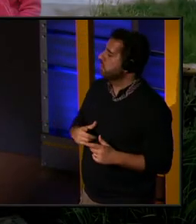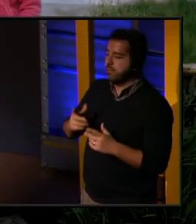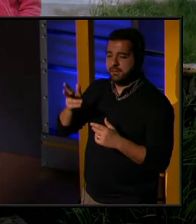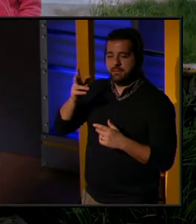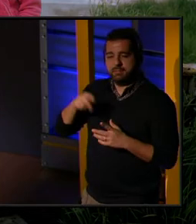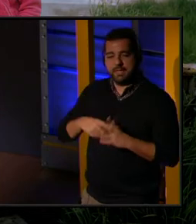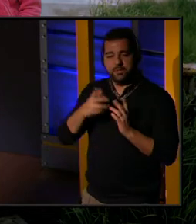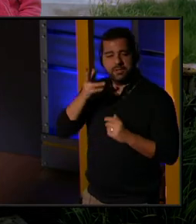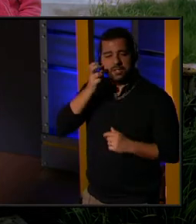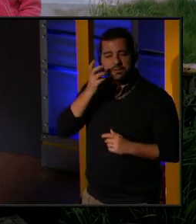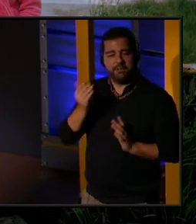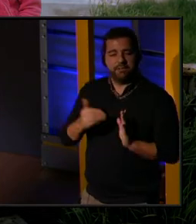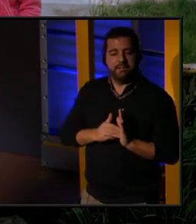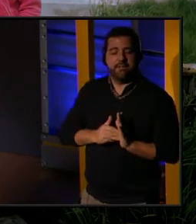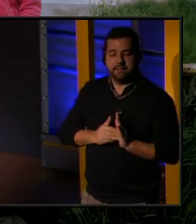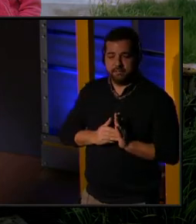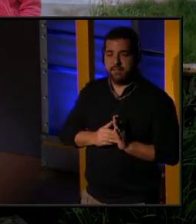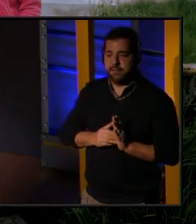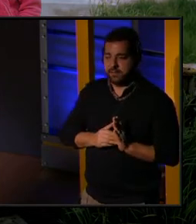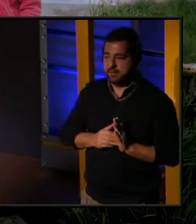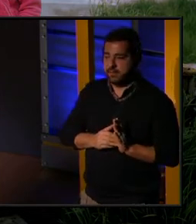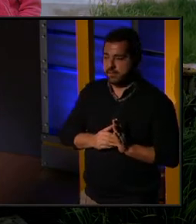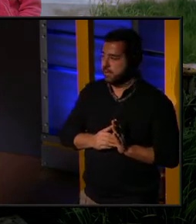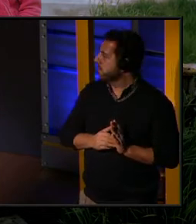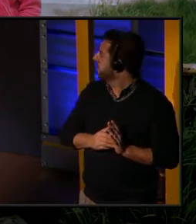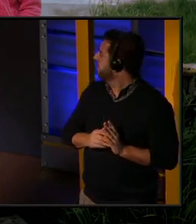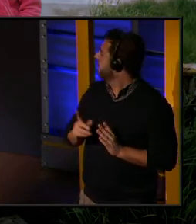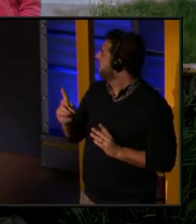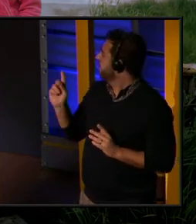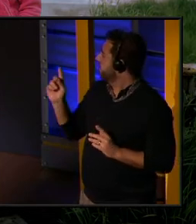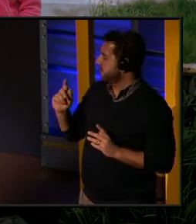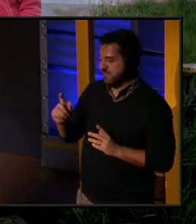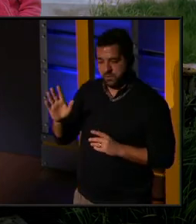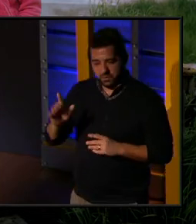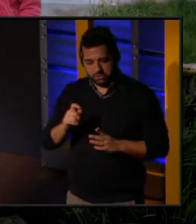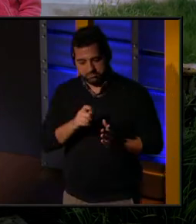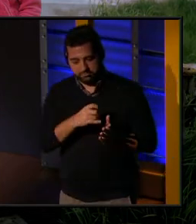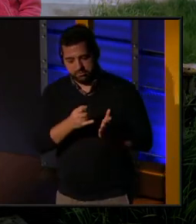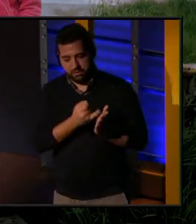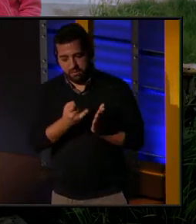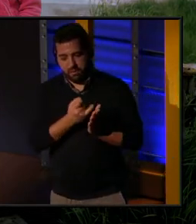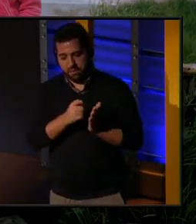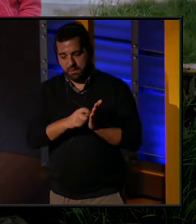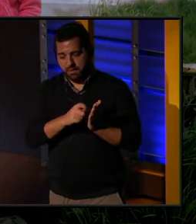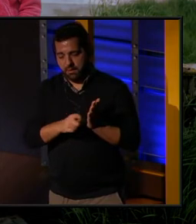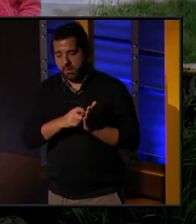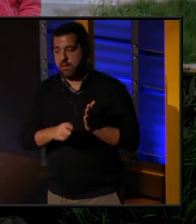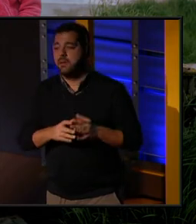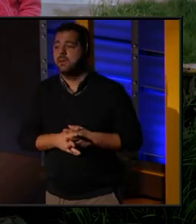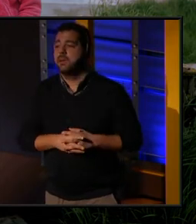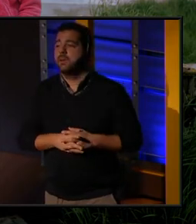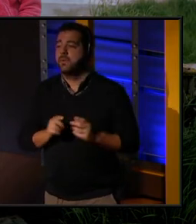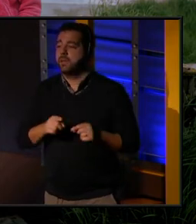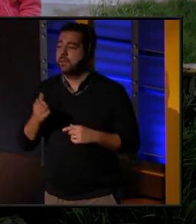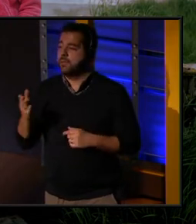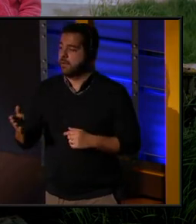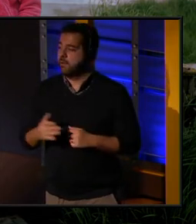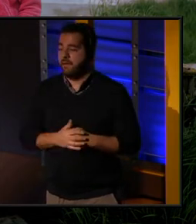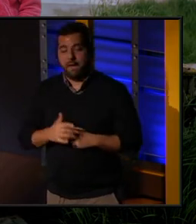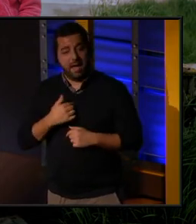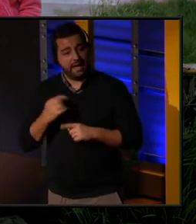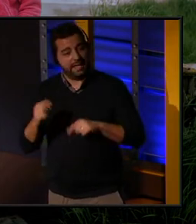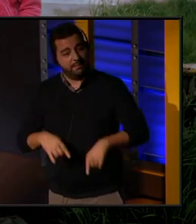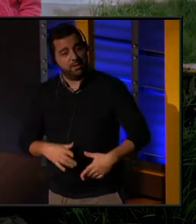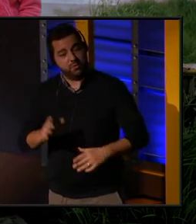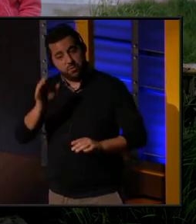to hear again. This is a journal entry that you've read on tape. A journal entry while you were there. I came